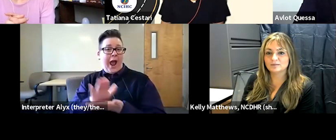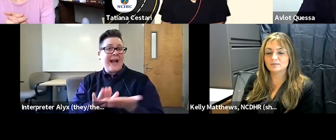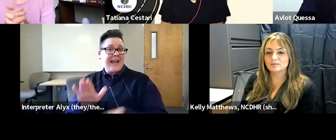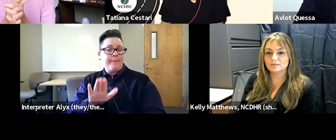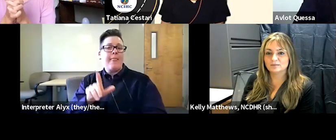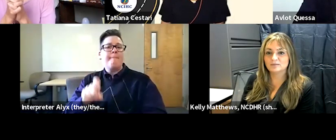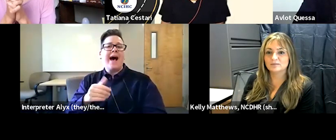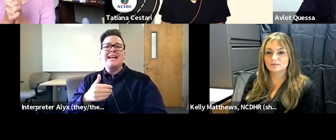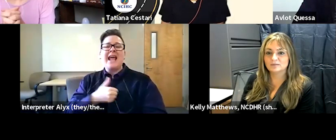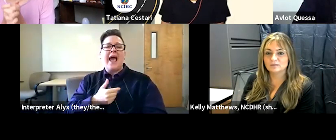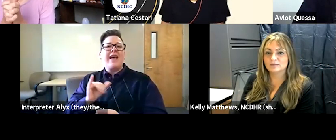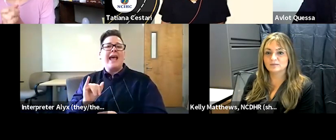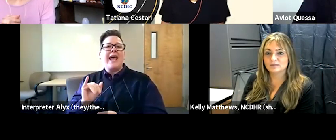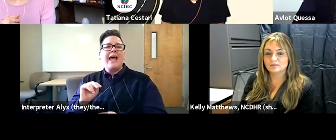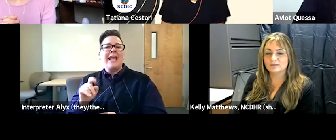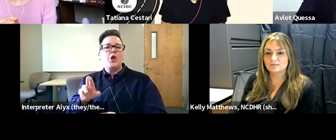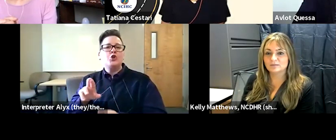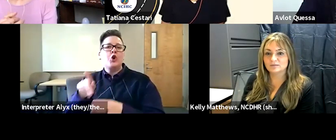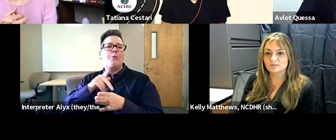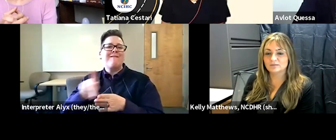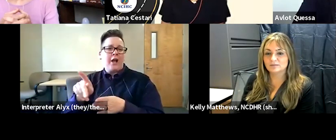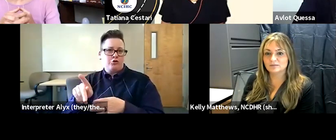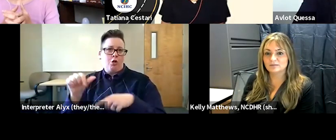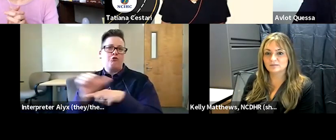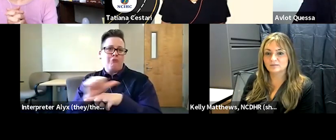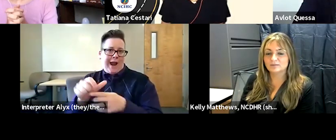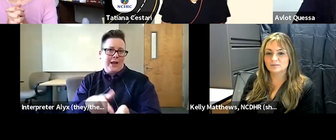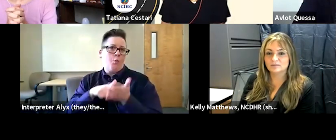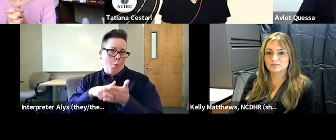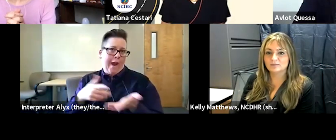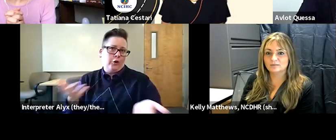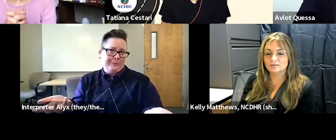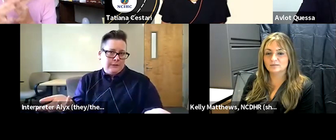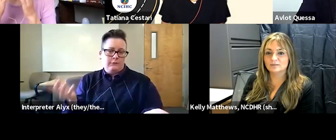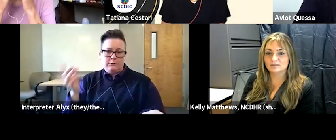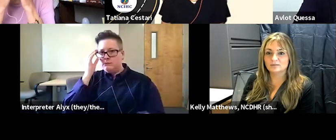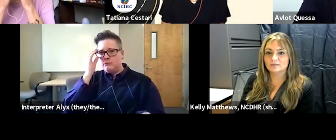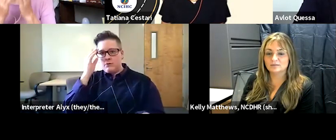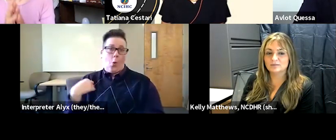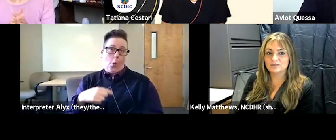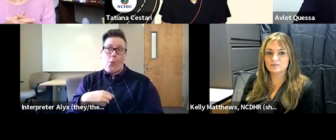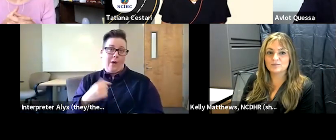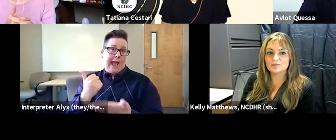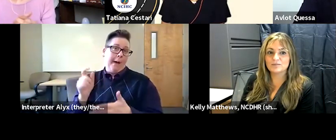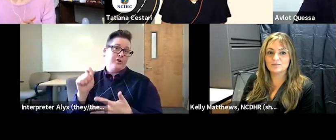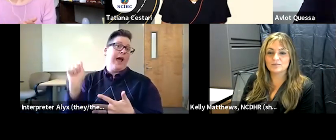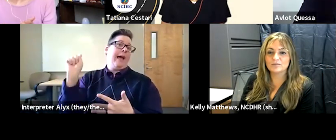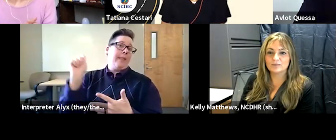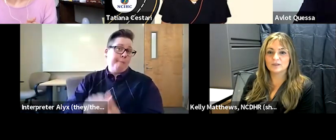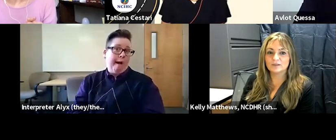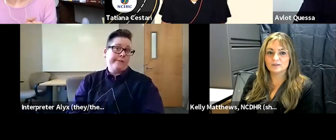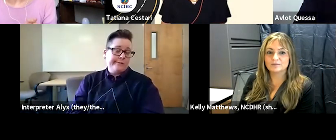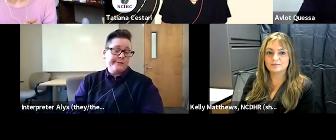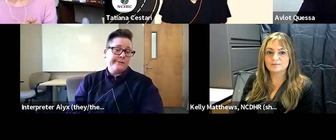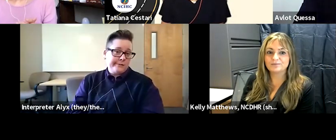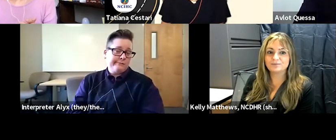uh training requirement and so this check we this checks that box